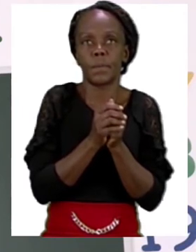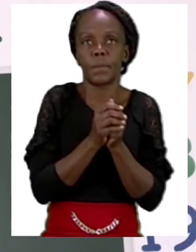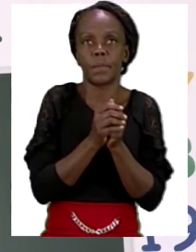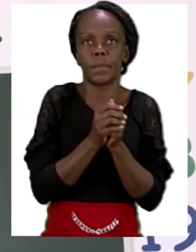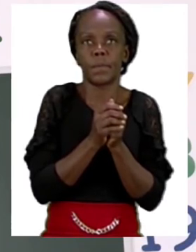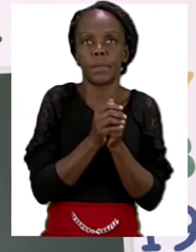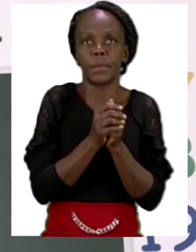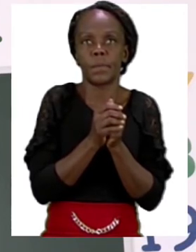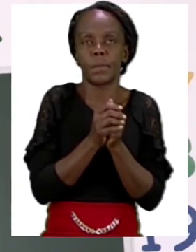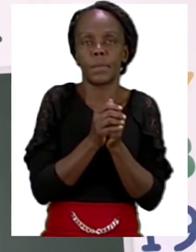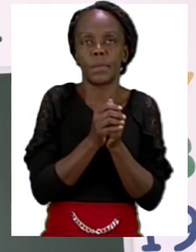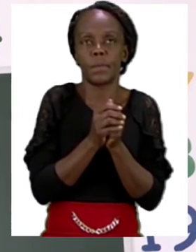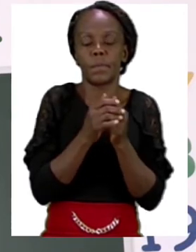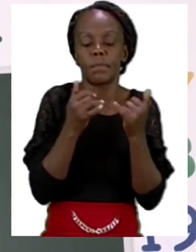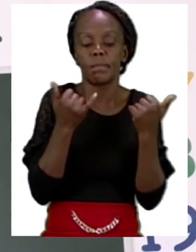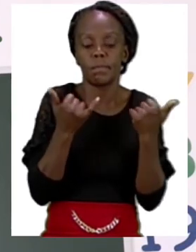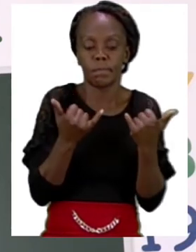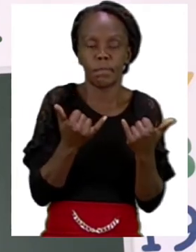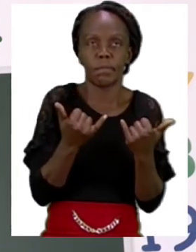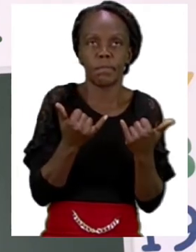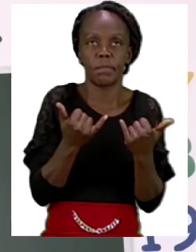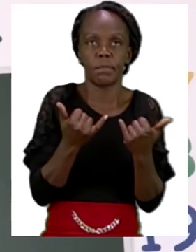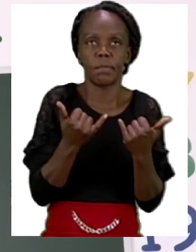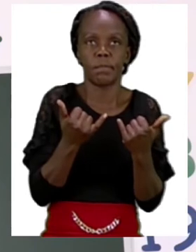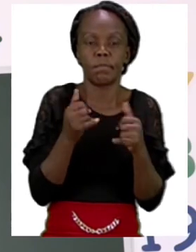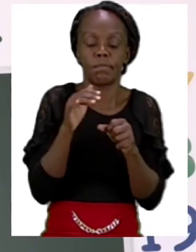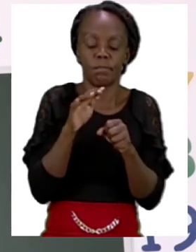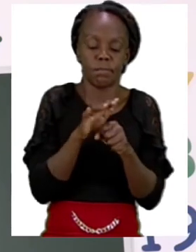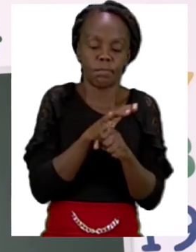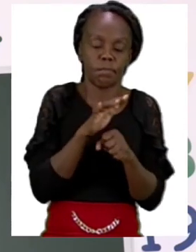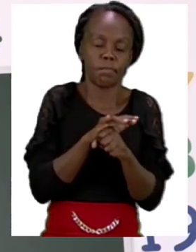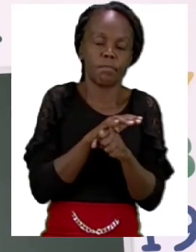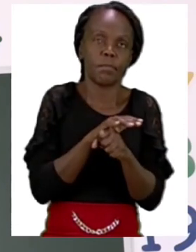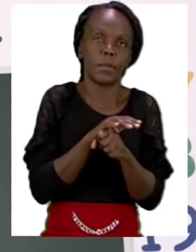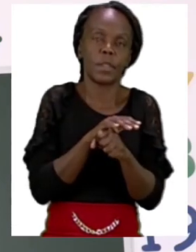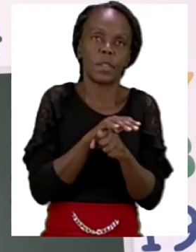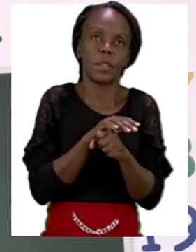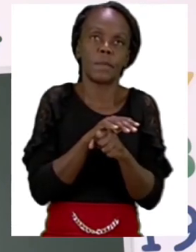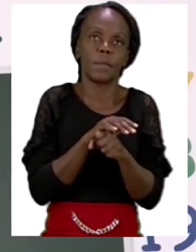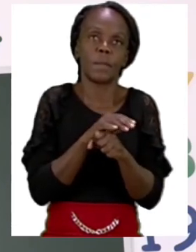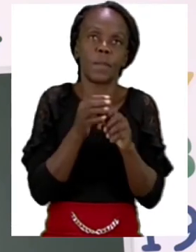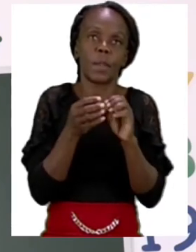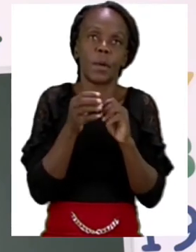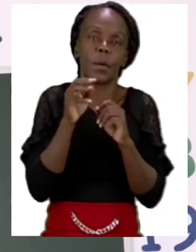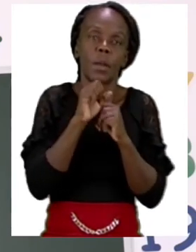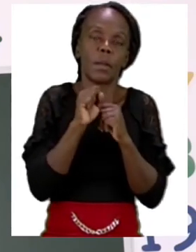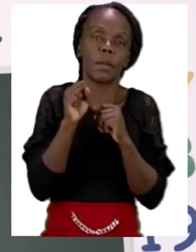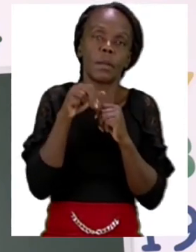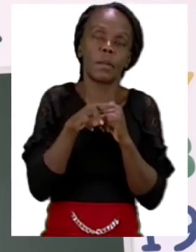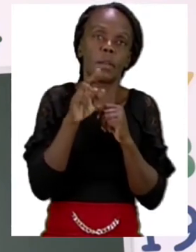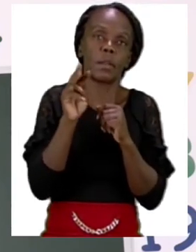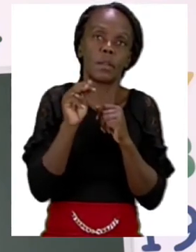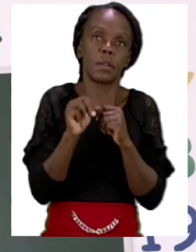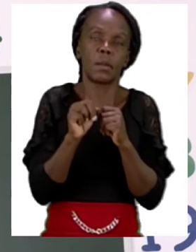Seven. Now we have a complete pair of mittens. Let's go to the next one